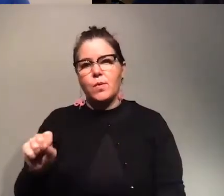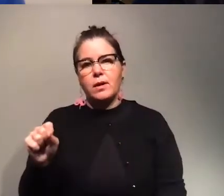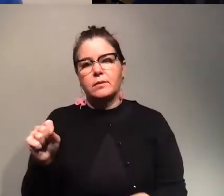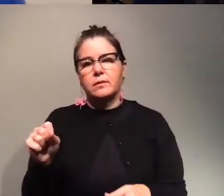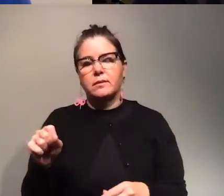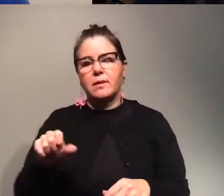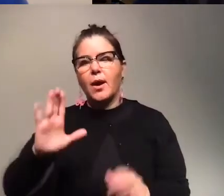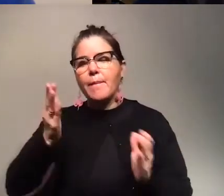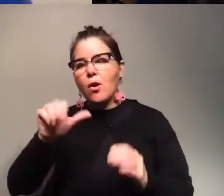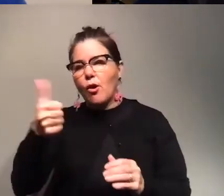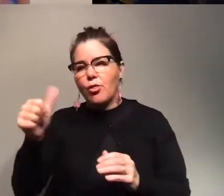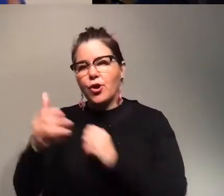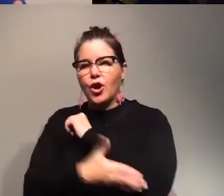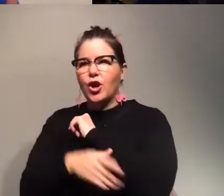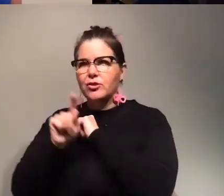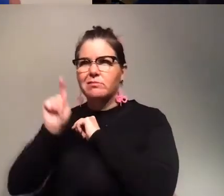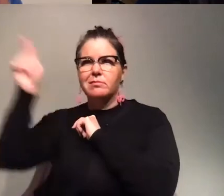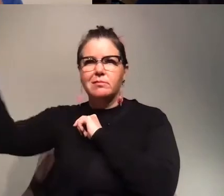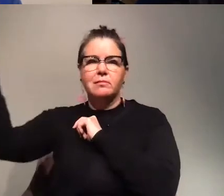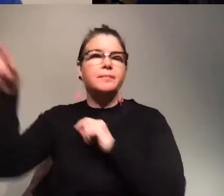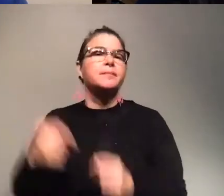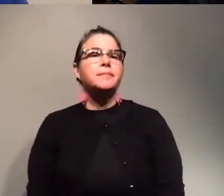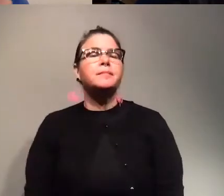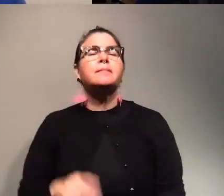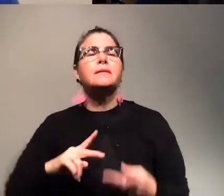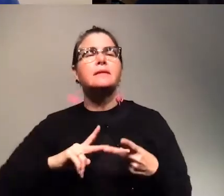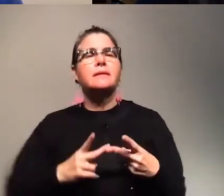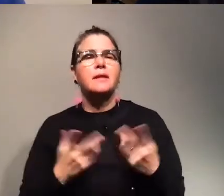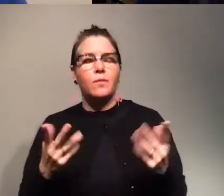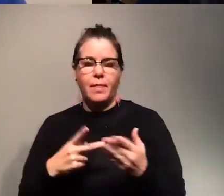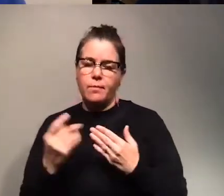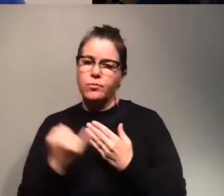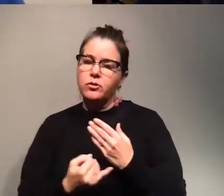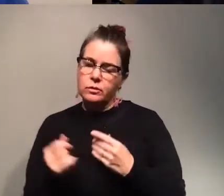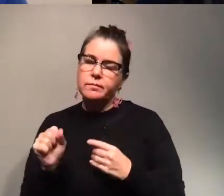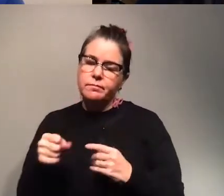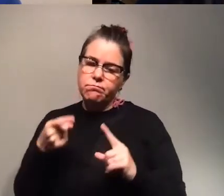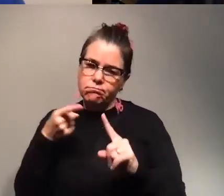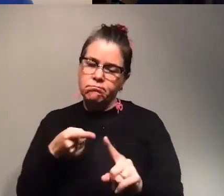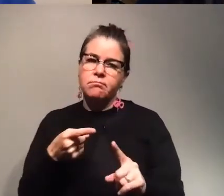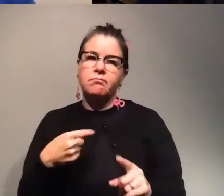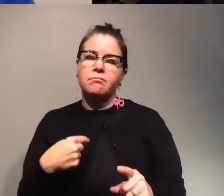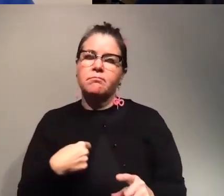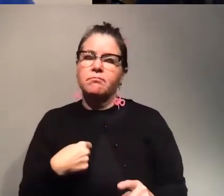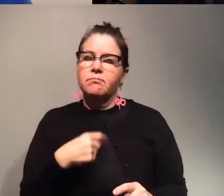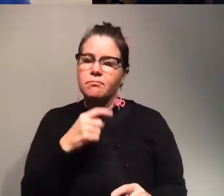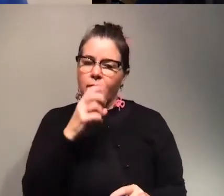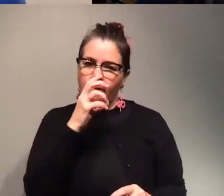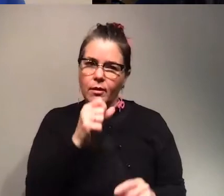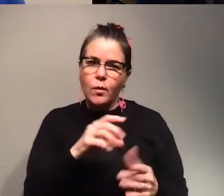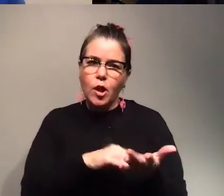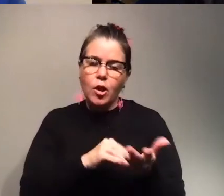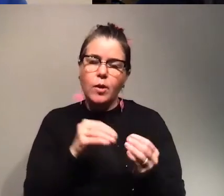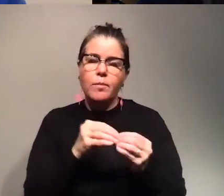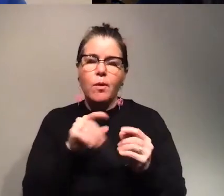other countries. So and the second was definitely the project. I was very interested in learning more about plant